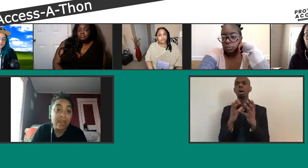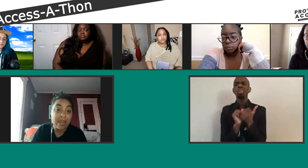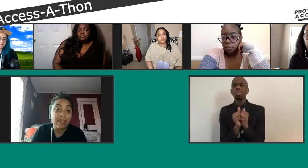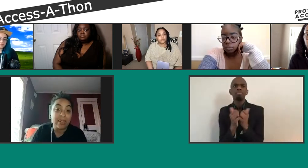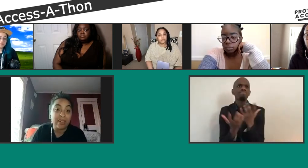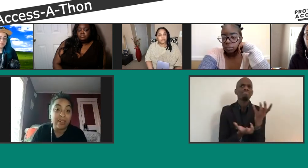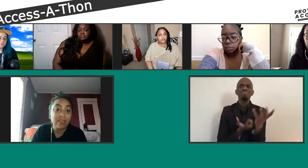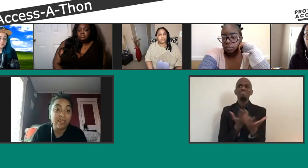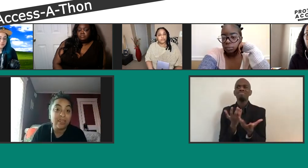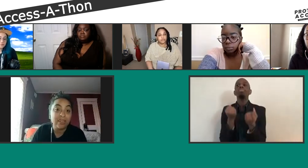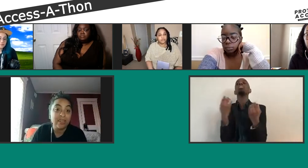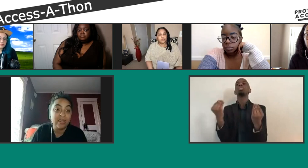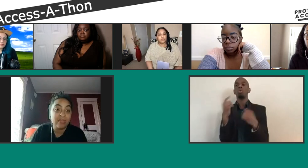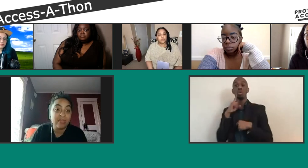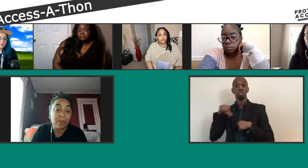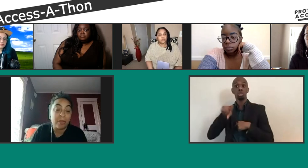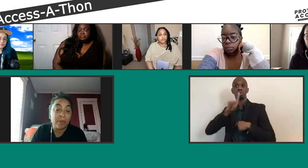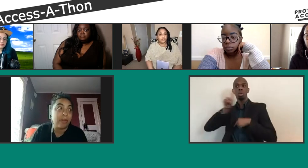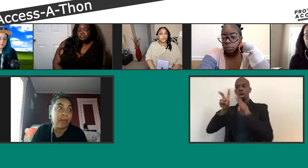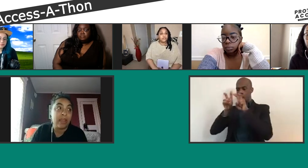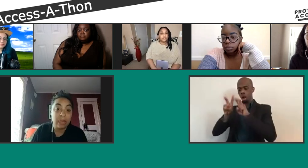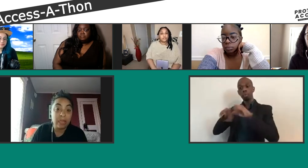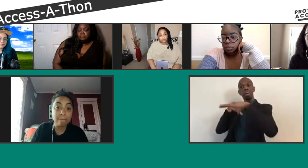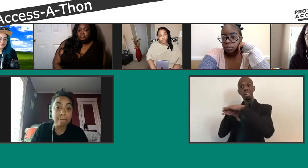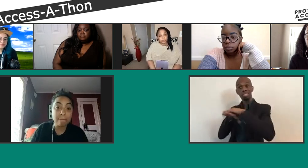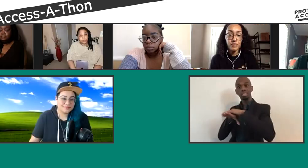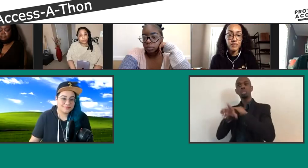embedded in what we do every day.